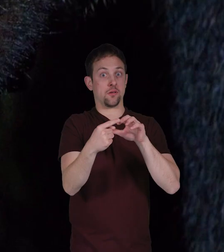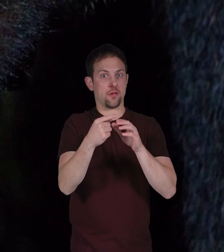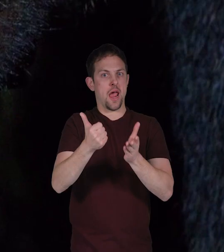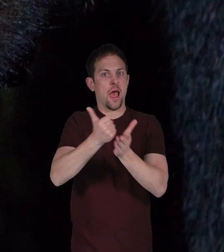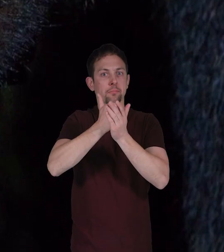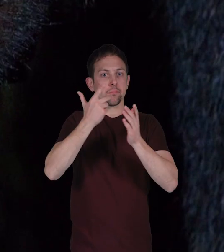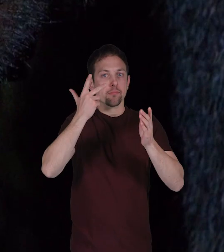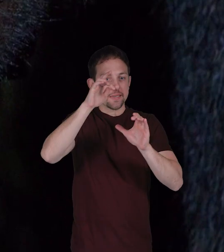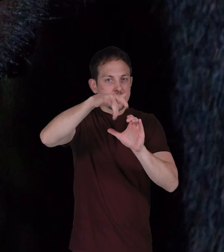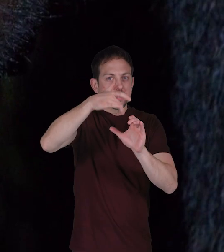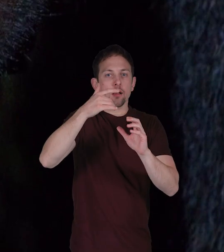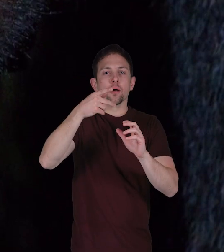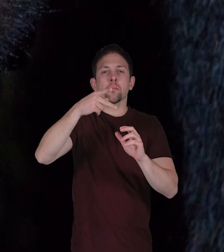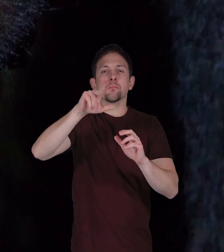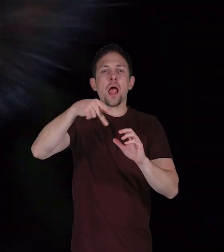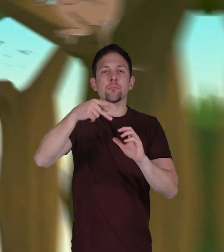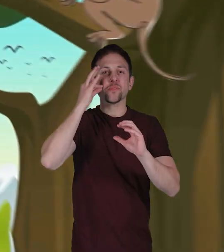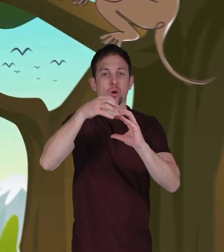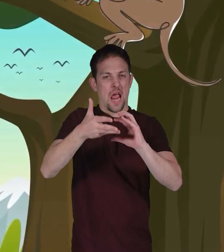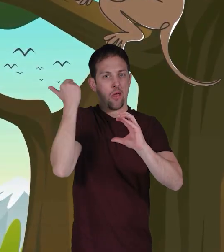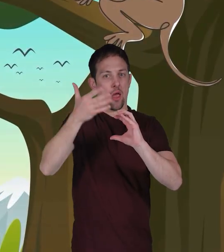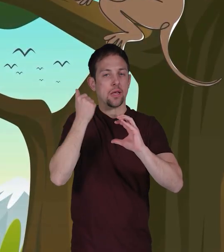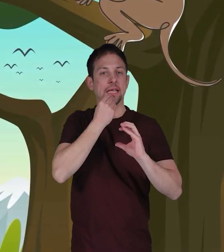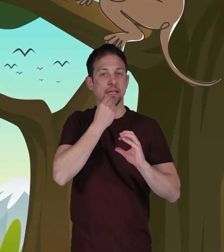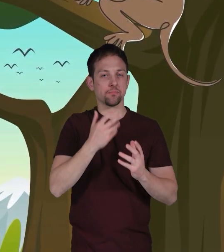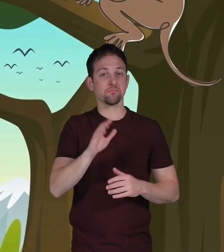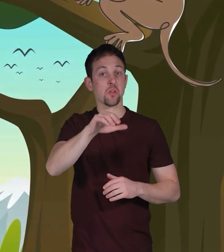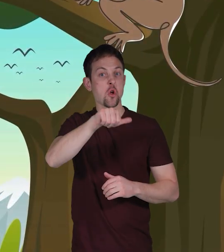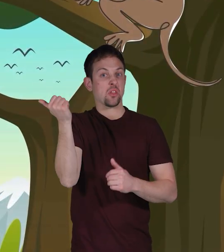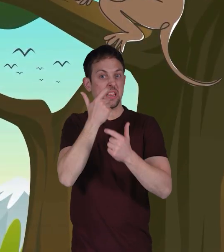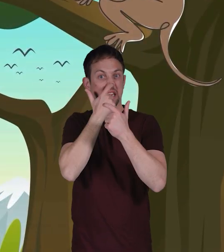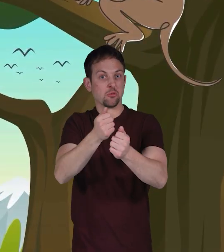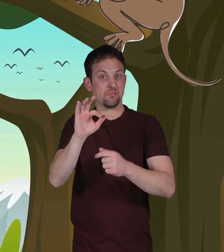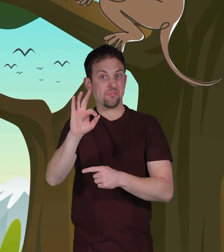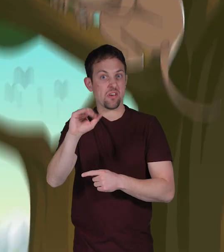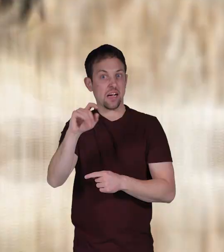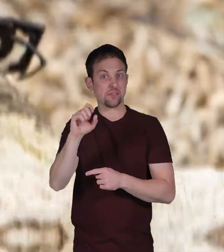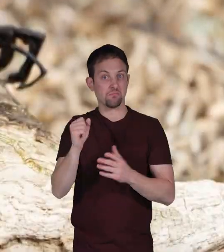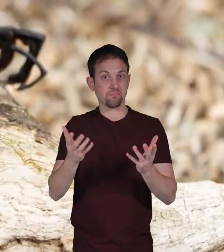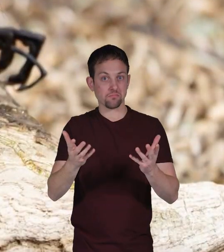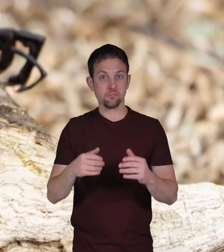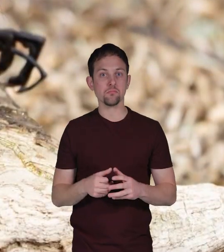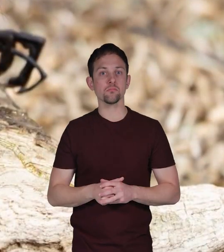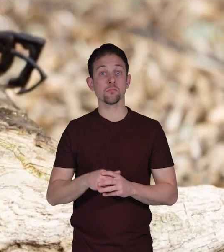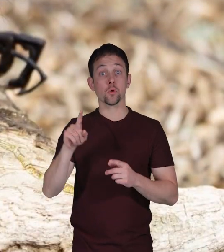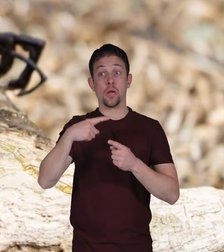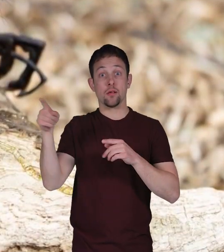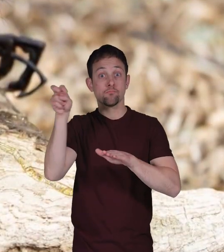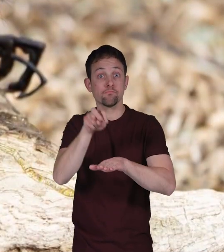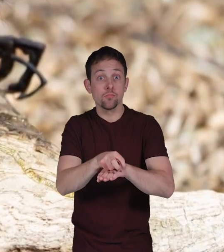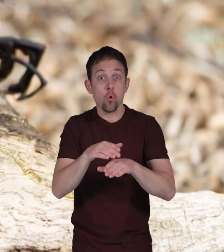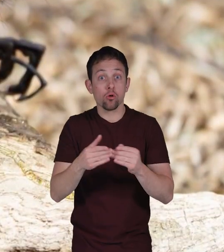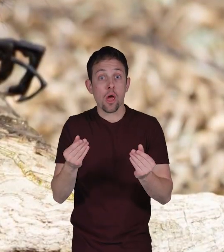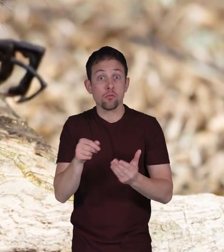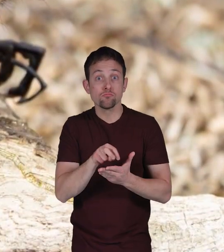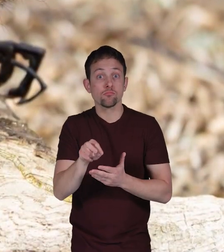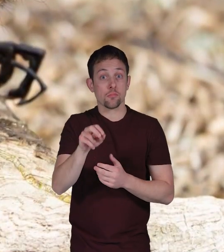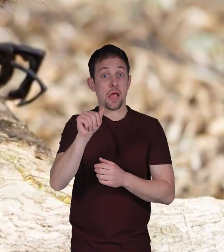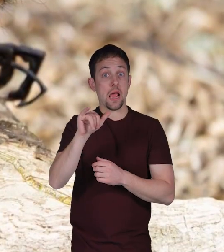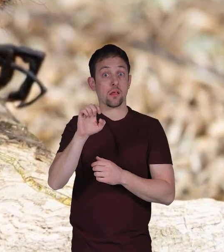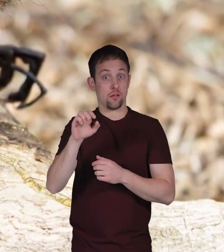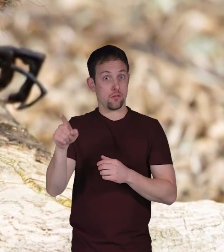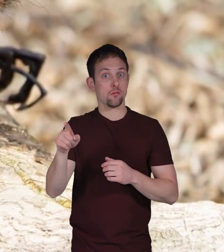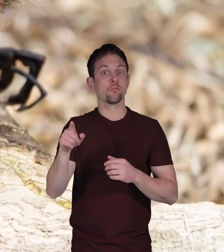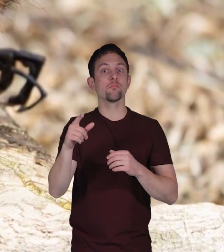to dig the pulp out of fruit other interesting facts when moving on the ground eye eyes